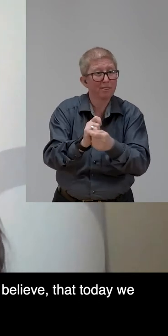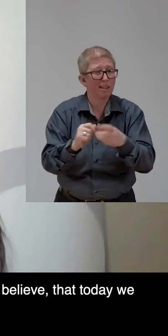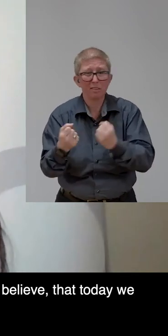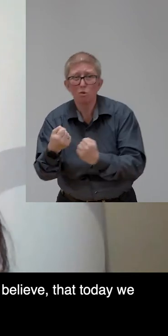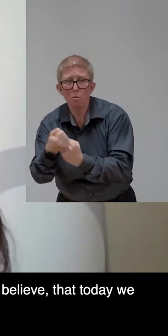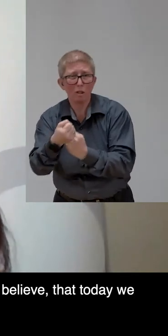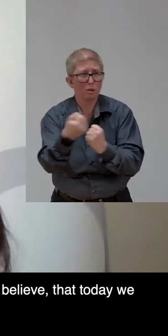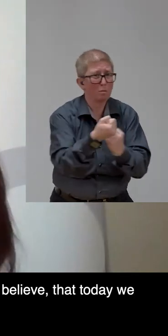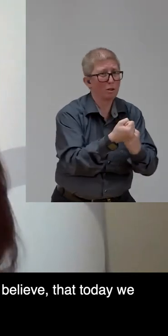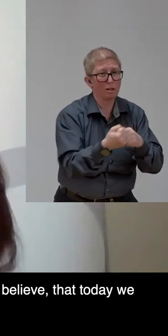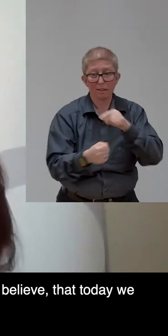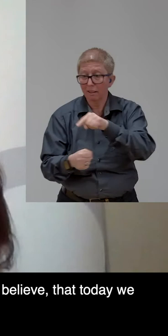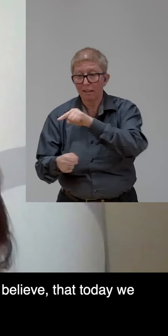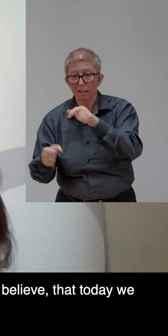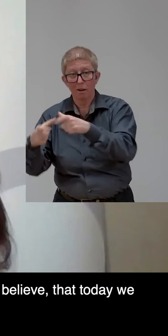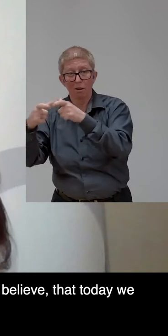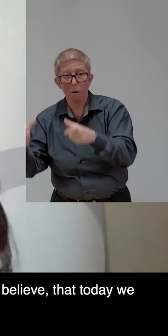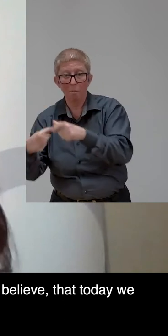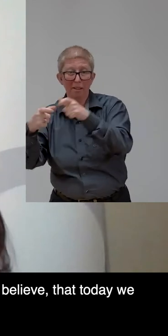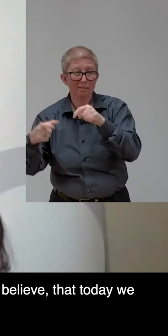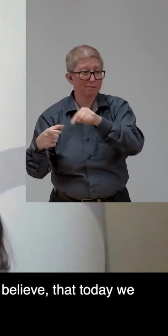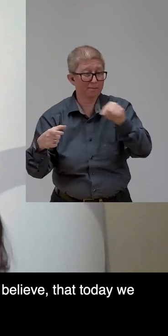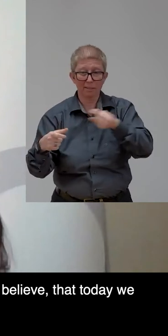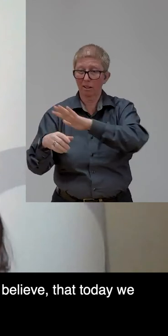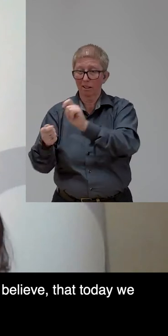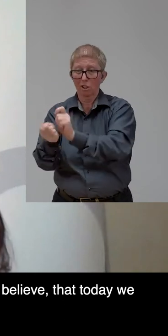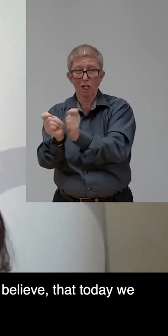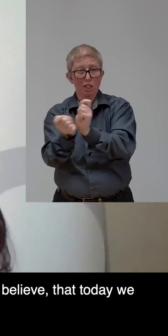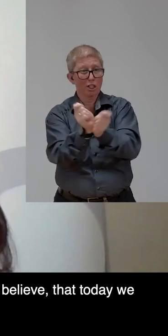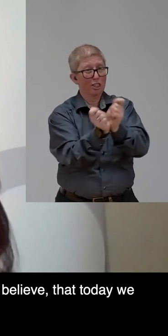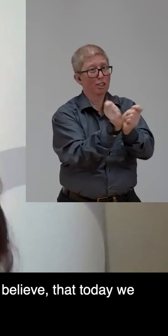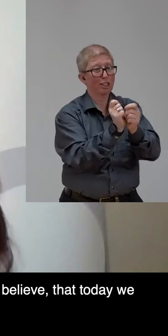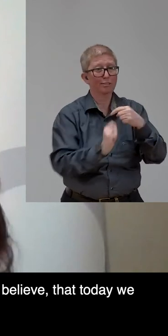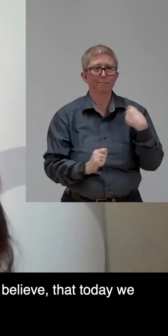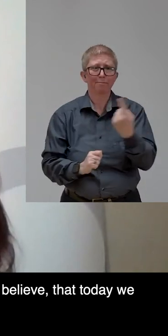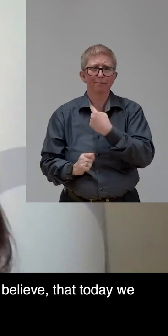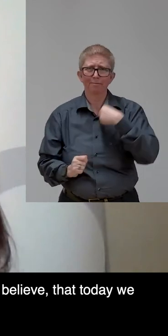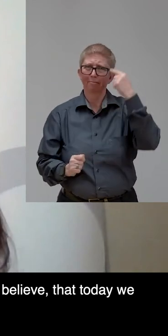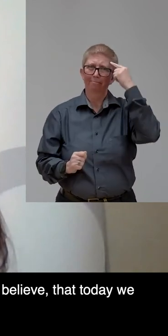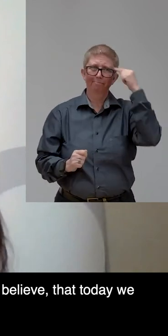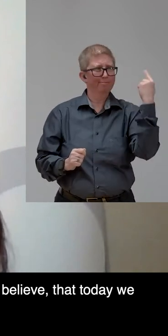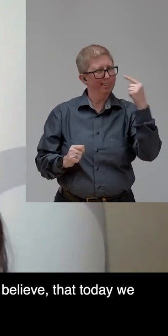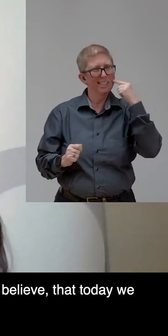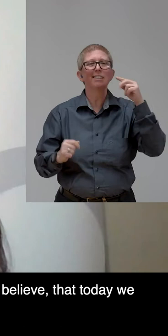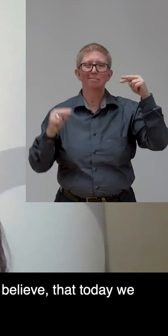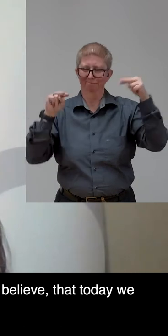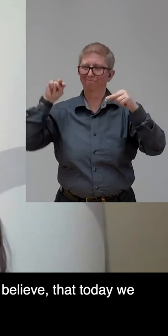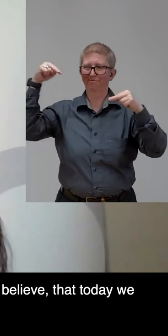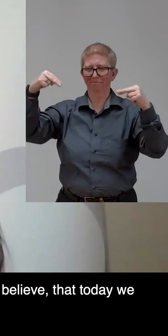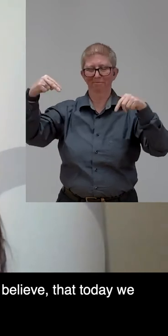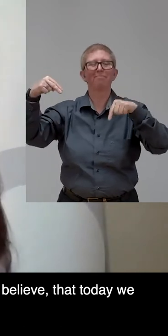the way we were looking things, finally. And I do believe that today we have a wonderful